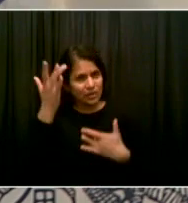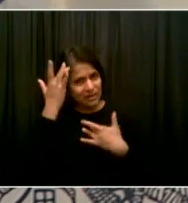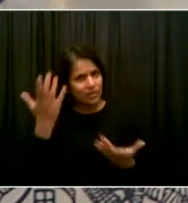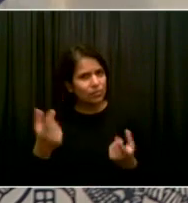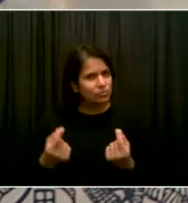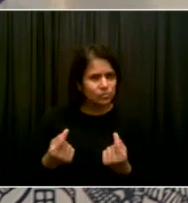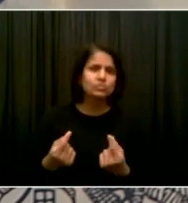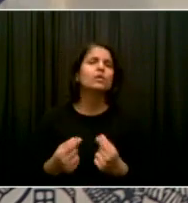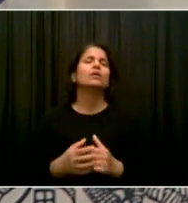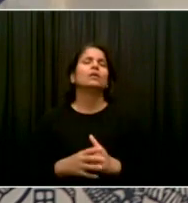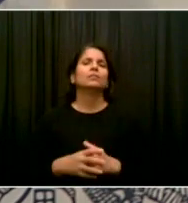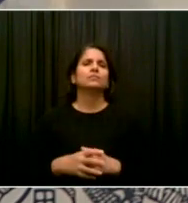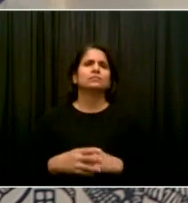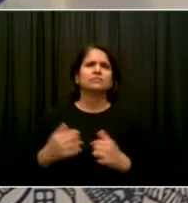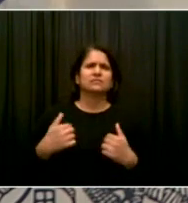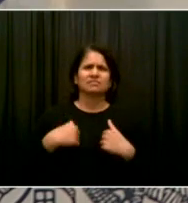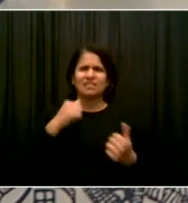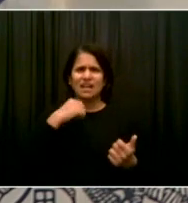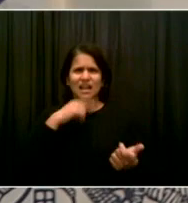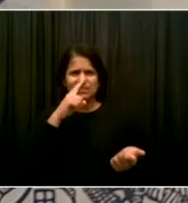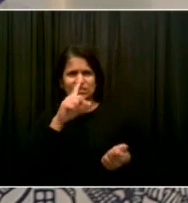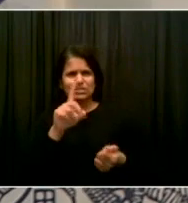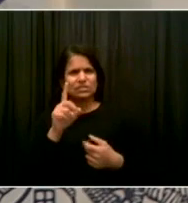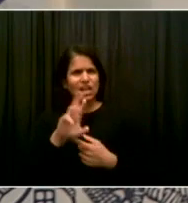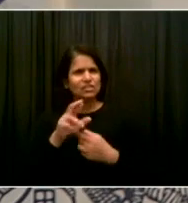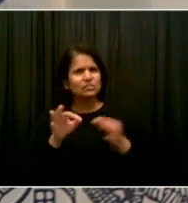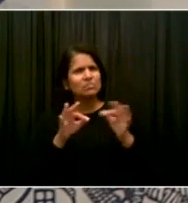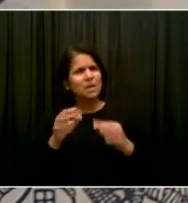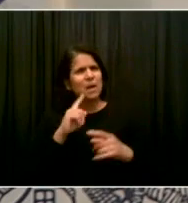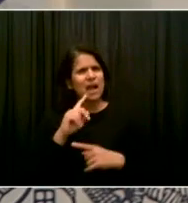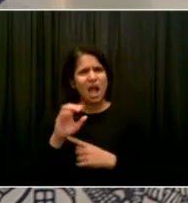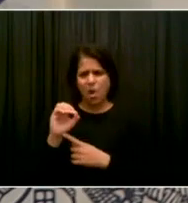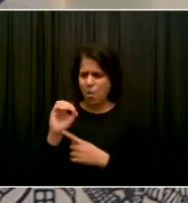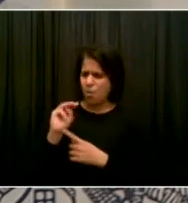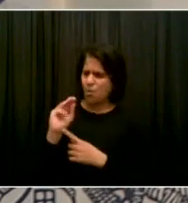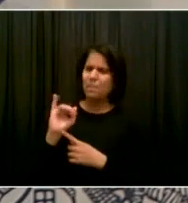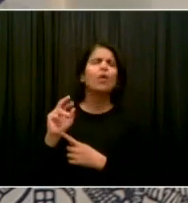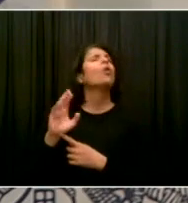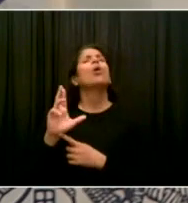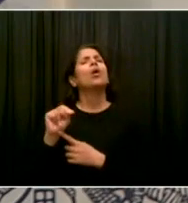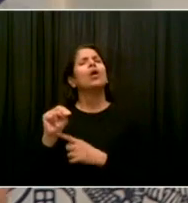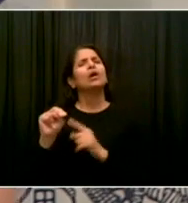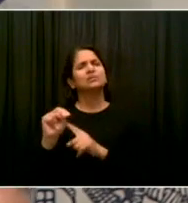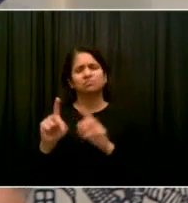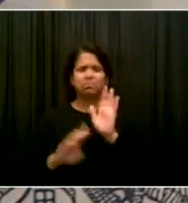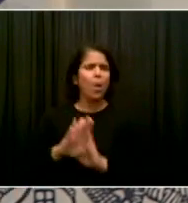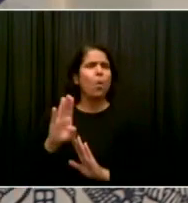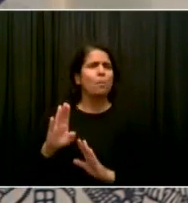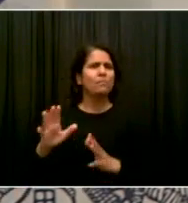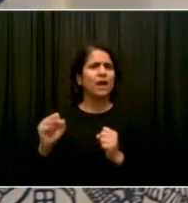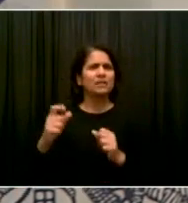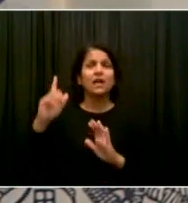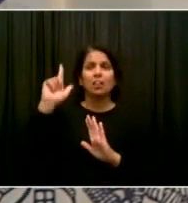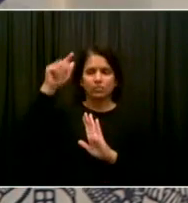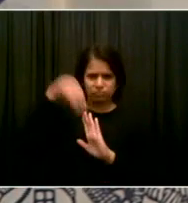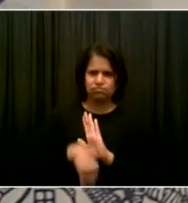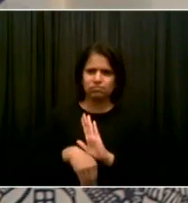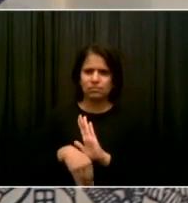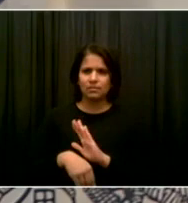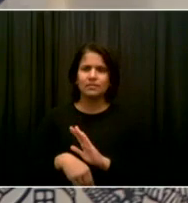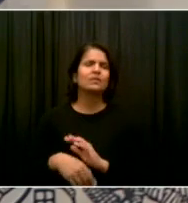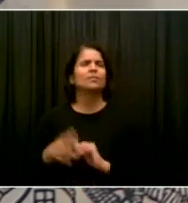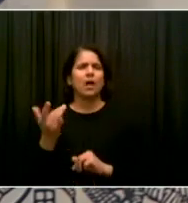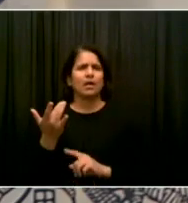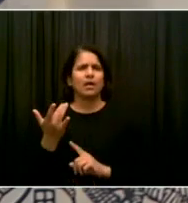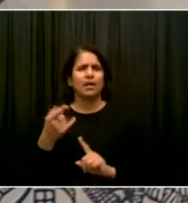be able to explain, like, why Omicron infections are expected to trail off in the coming weeks. And also this, me, seems like a